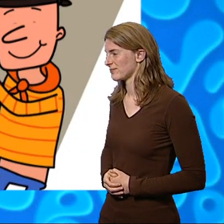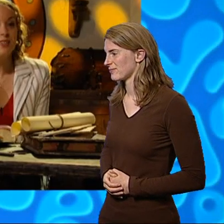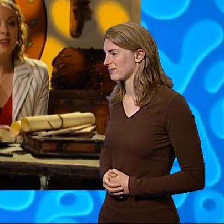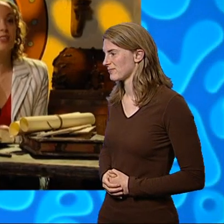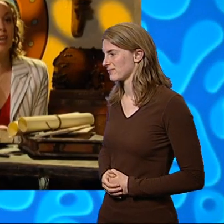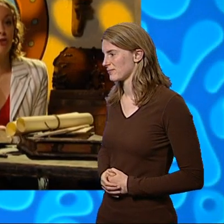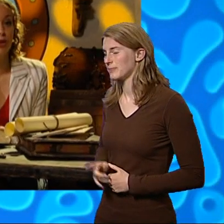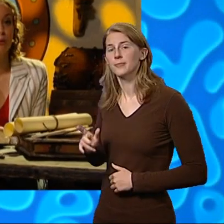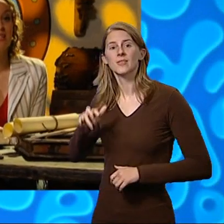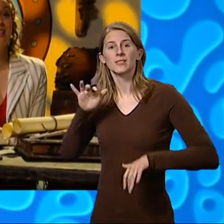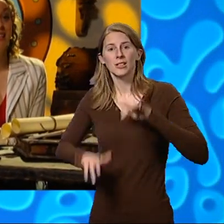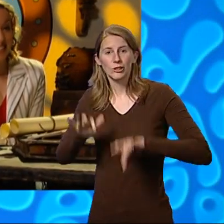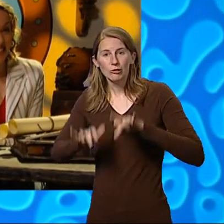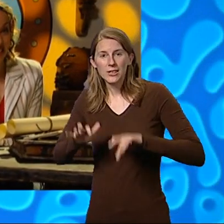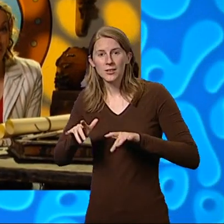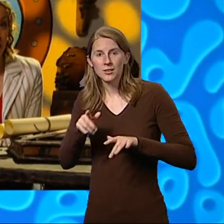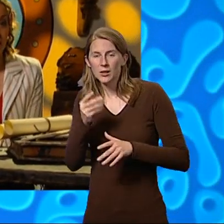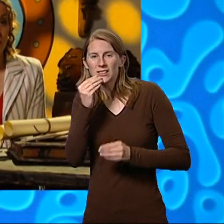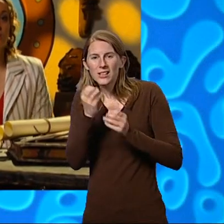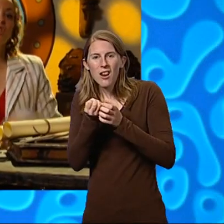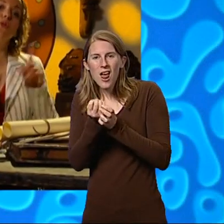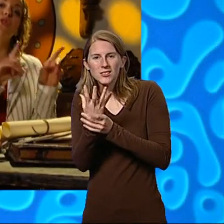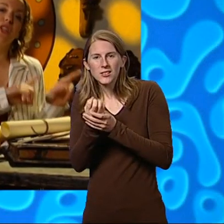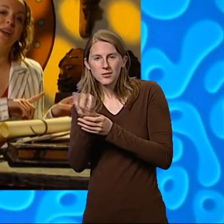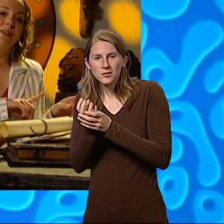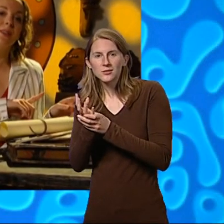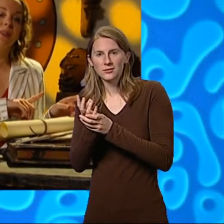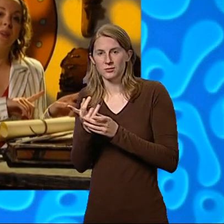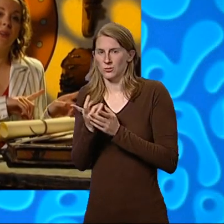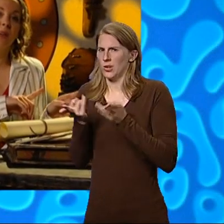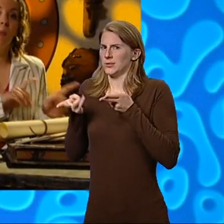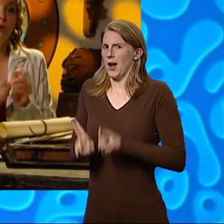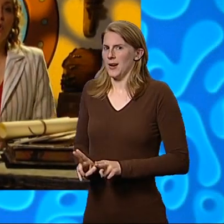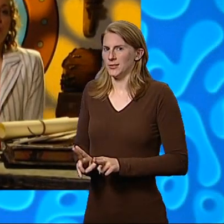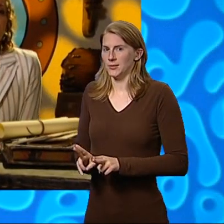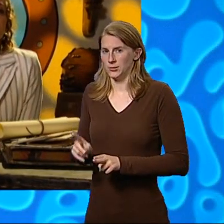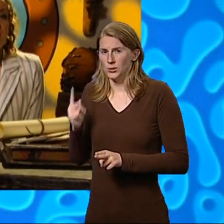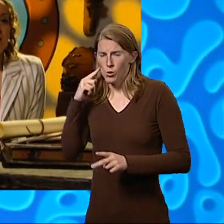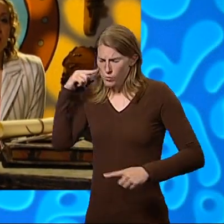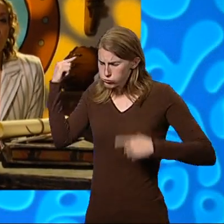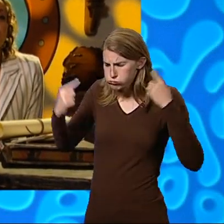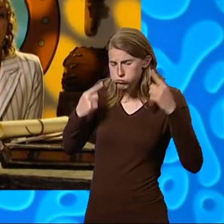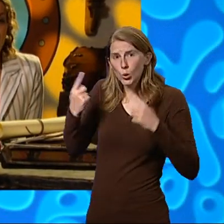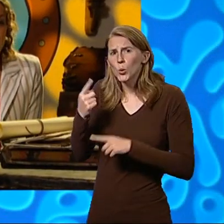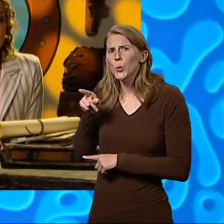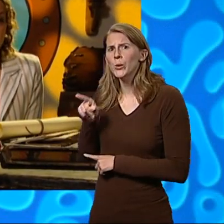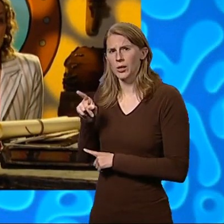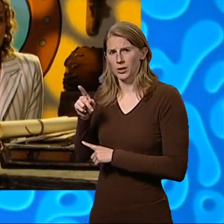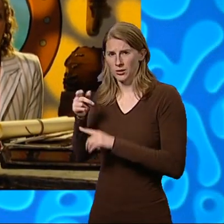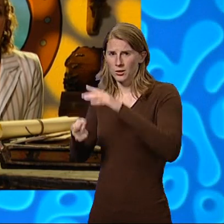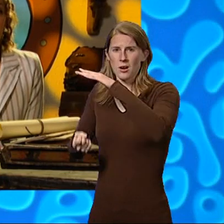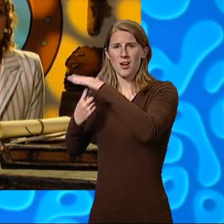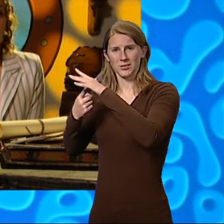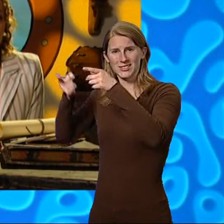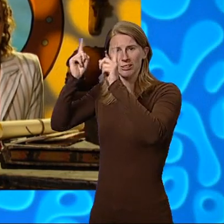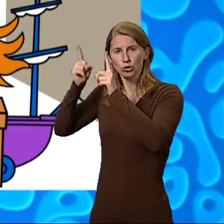Miss Snitty, the secretary, was eating a lettuce leaf. She was on a diet. But the noisiest eater was the head teacher,